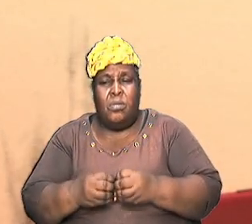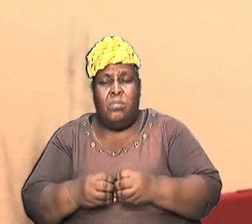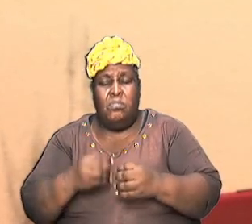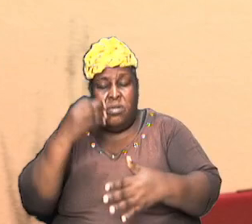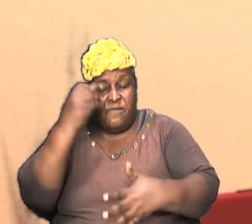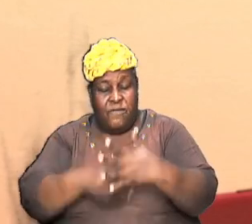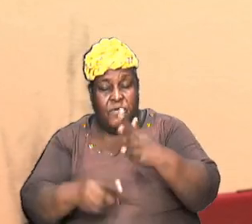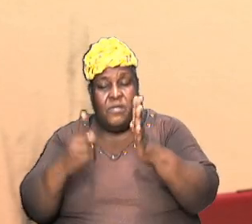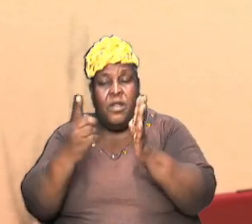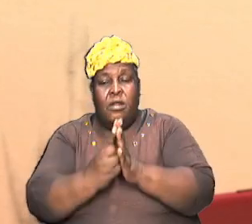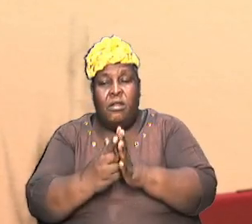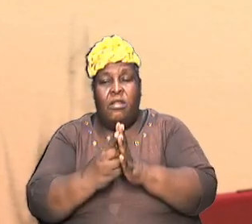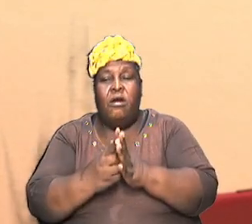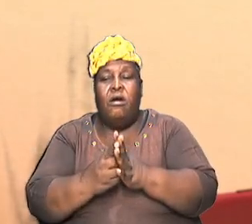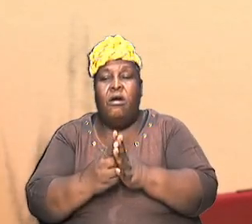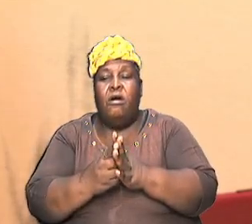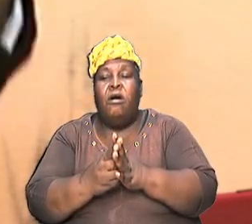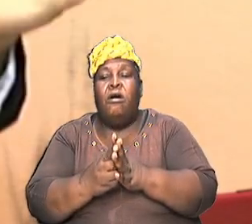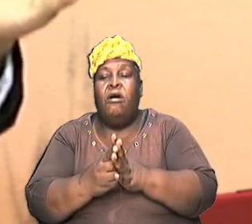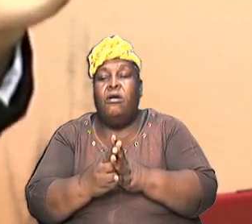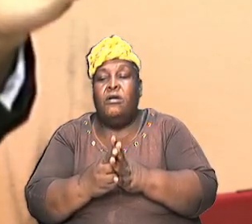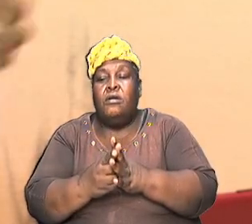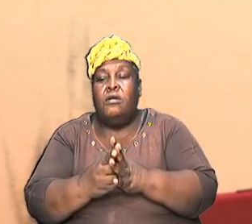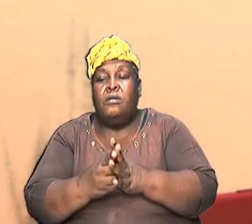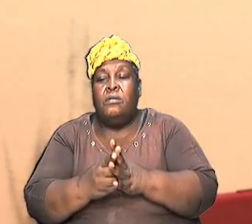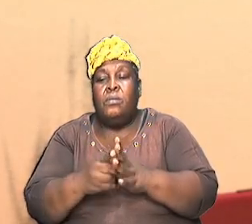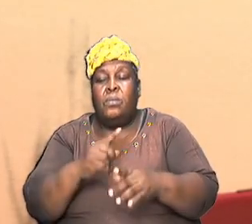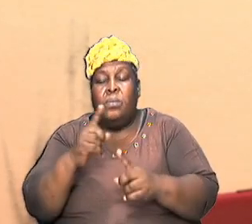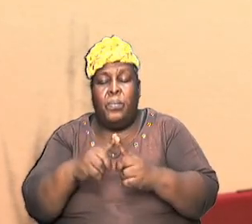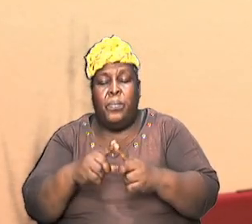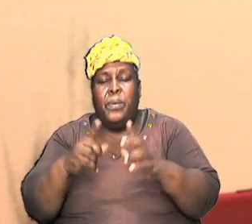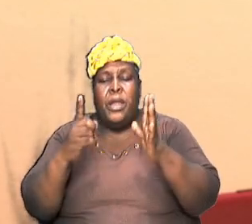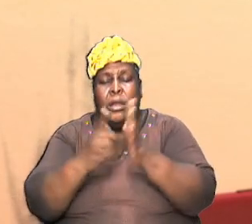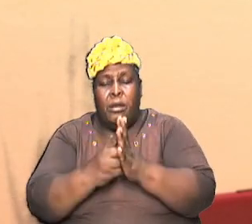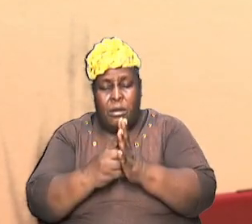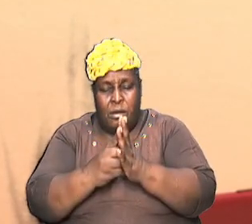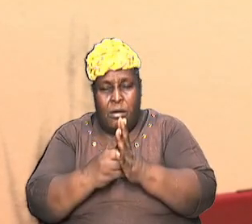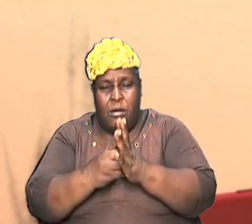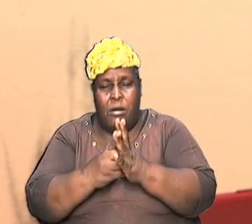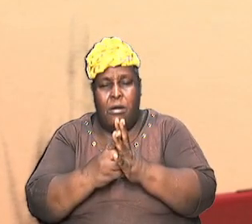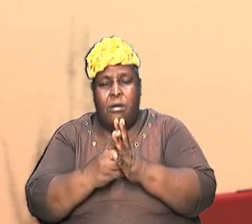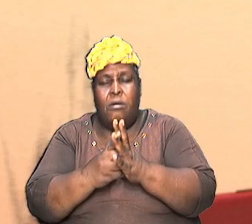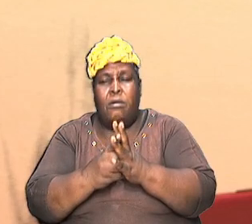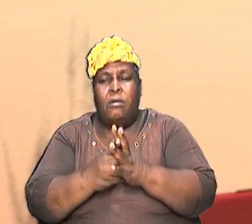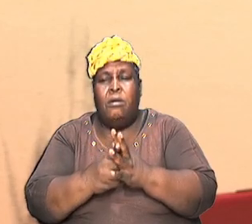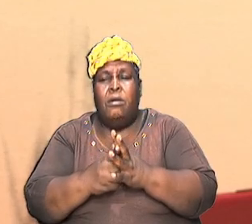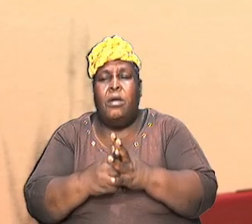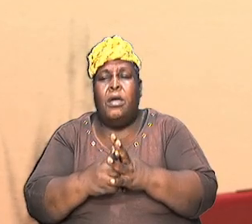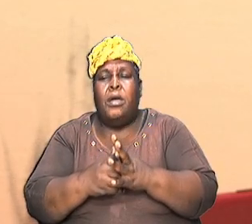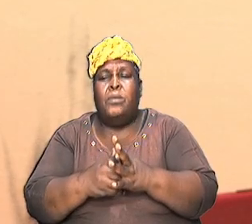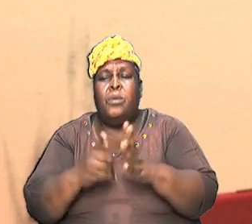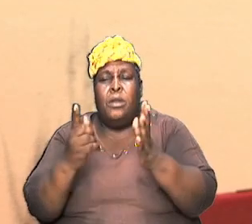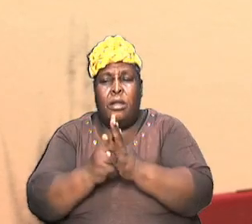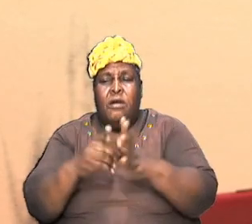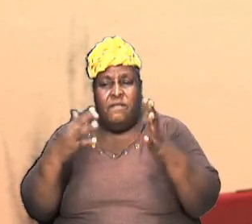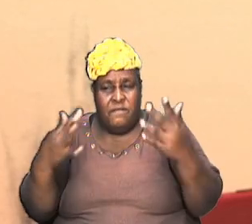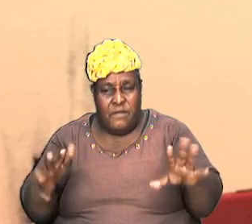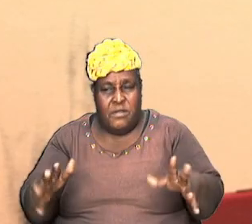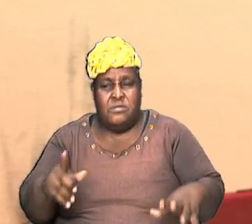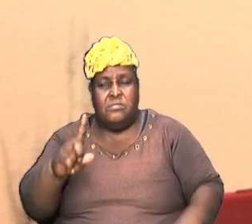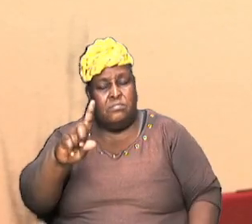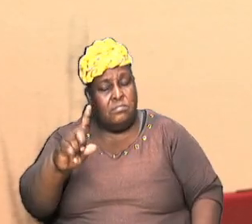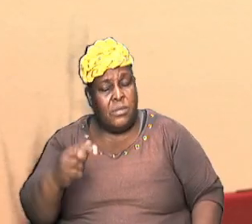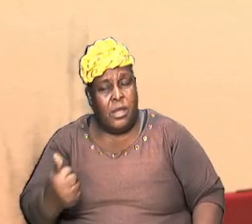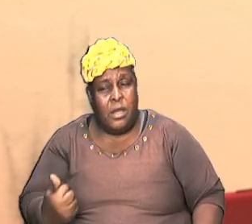after the law the high priest before the law during the law after the law so this